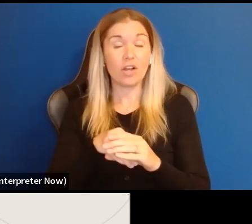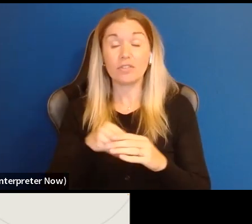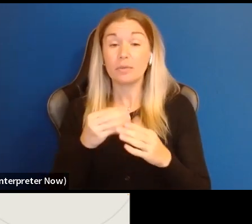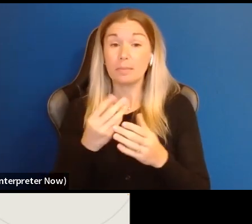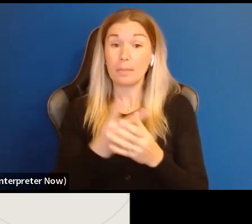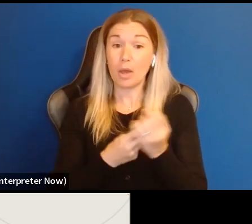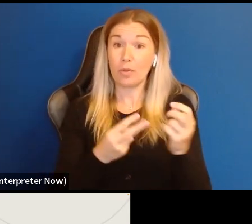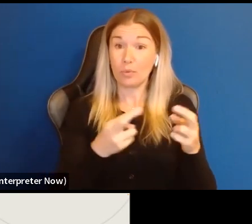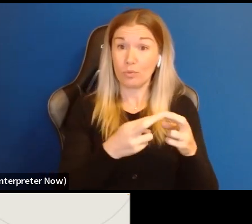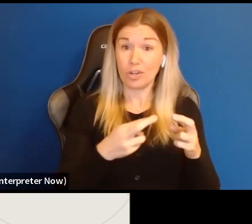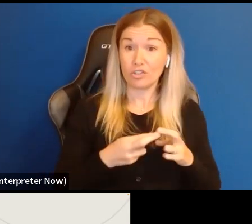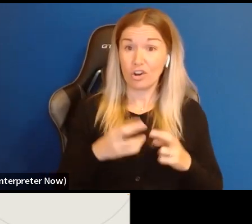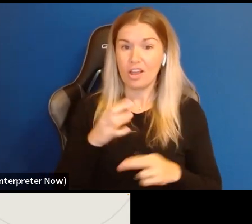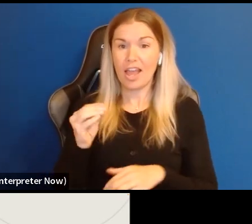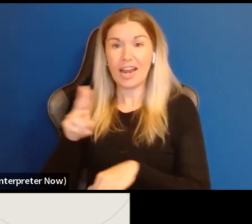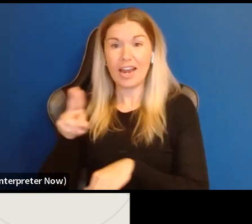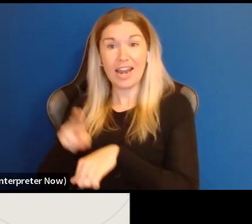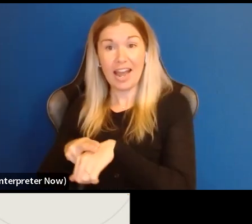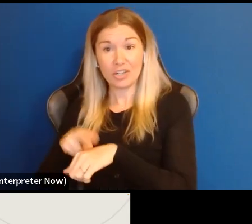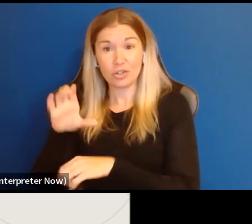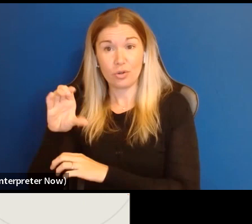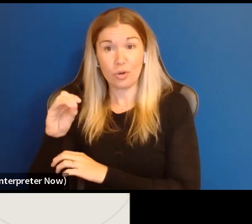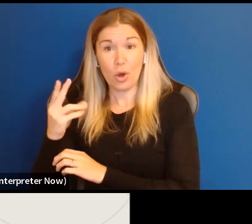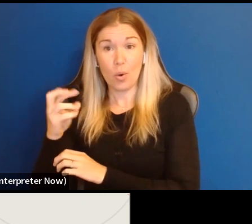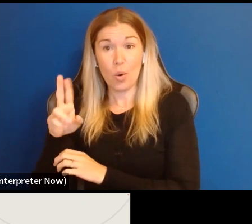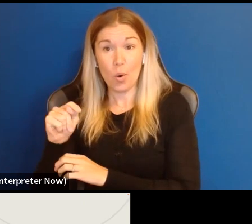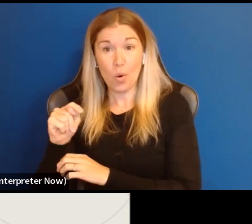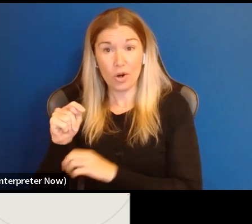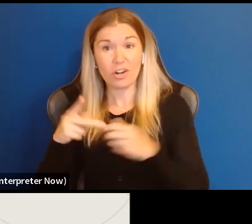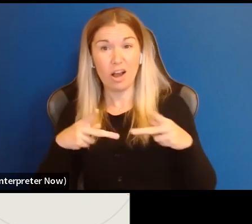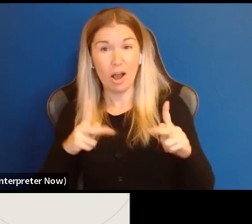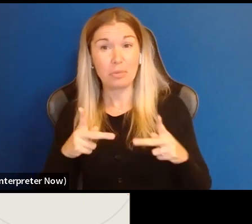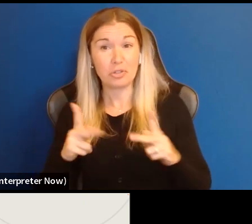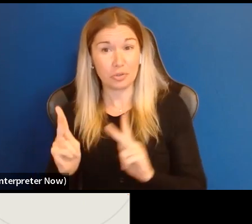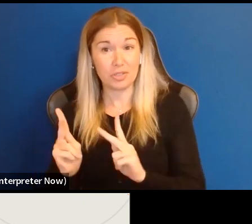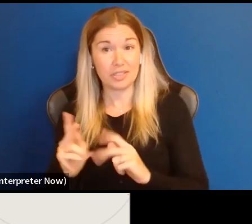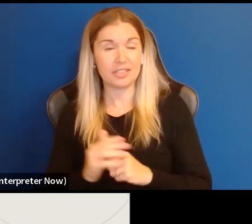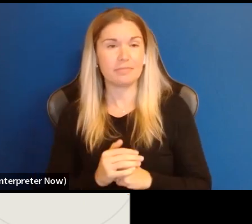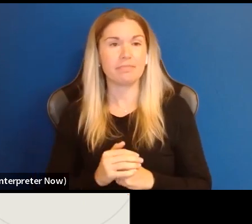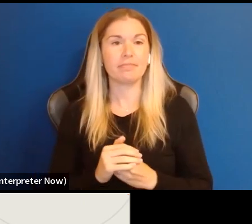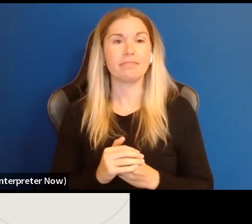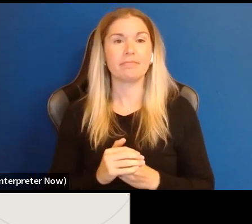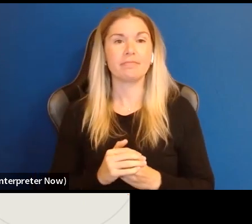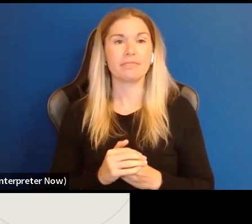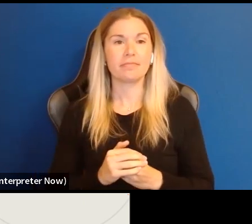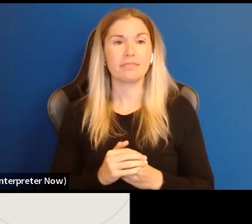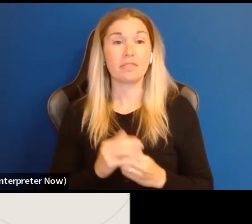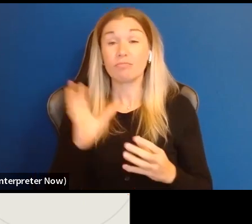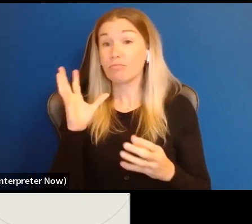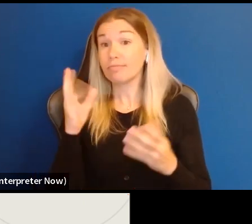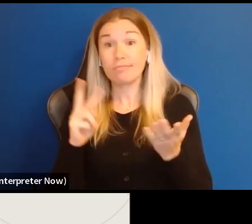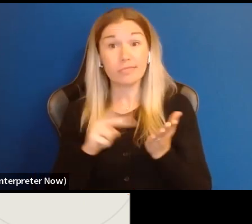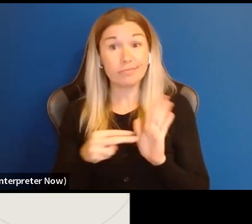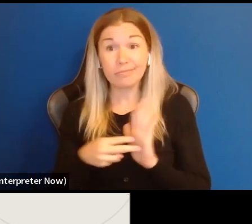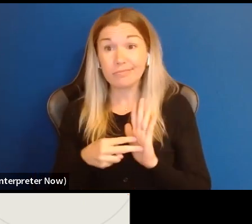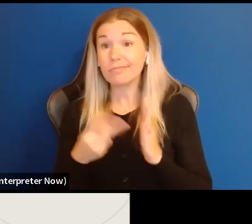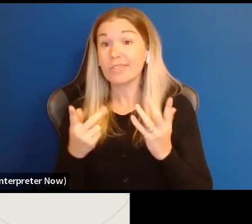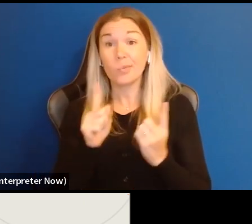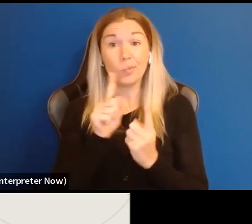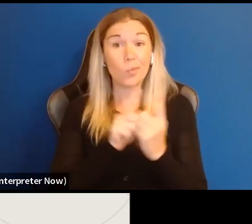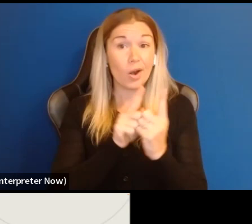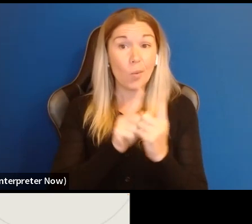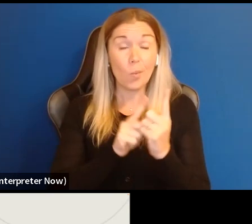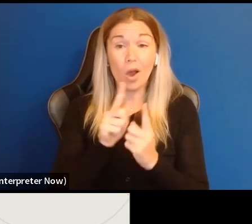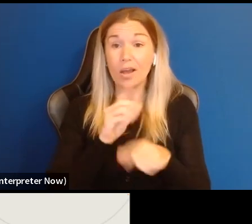and national cohort opportunities, including one on one coaching sessions